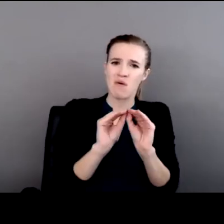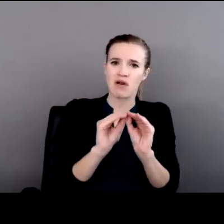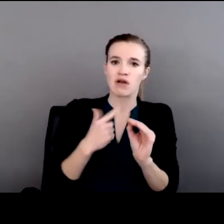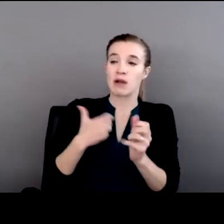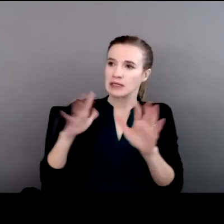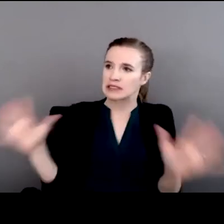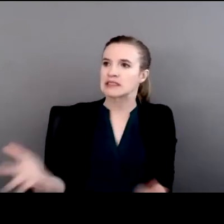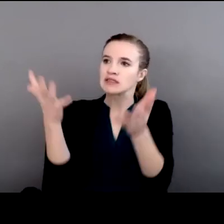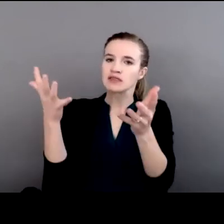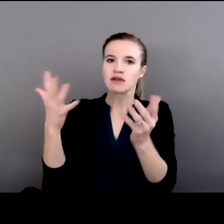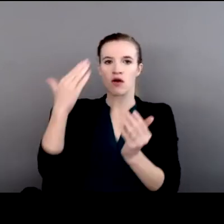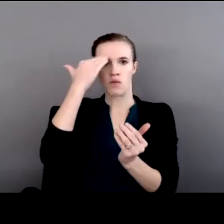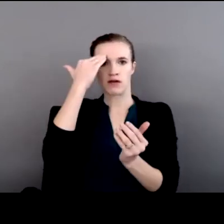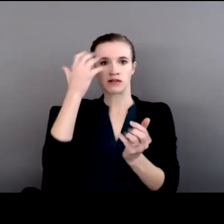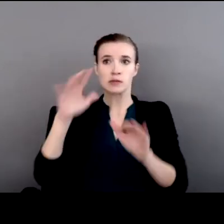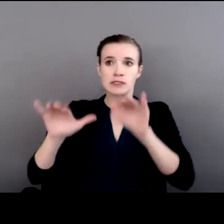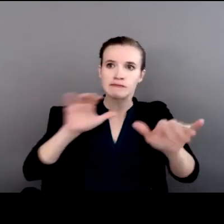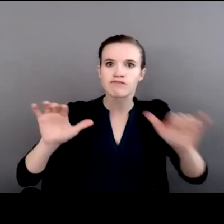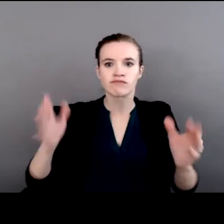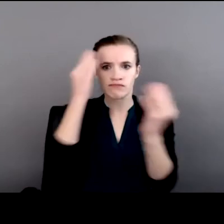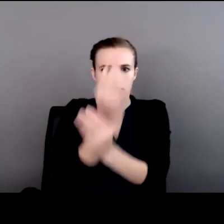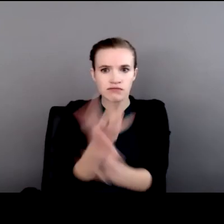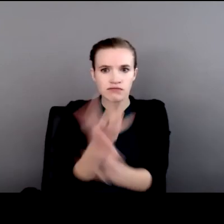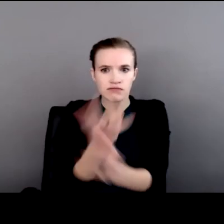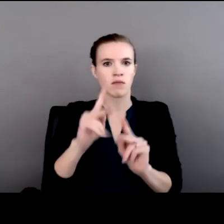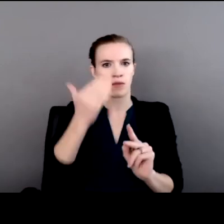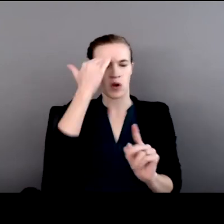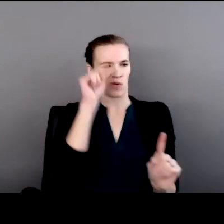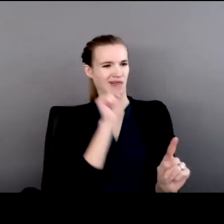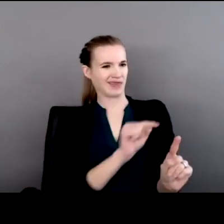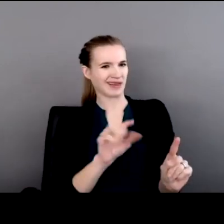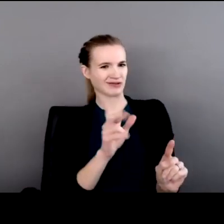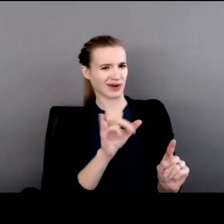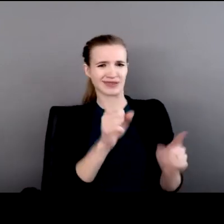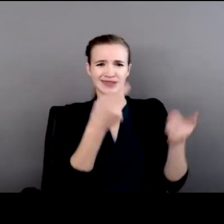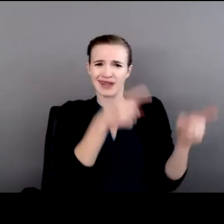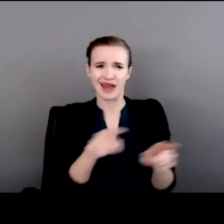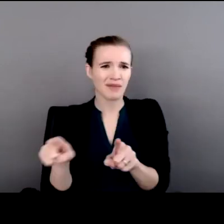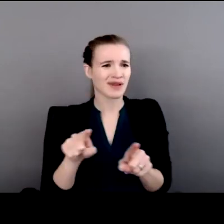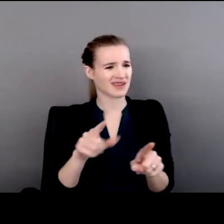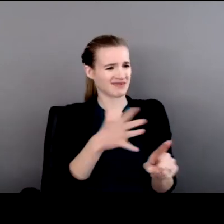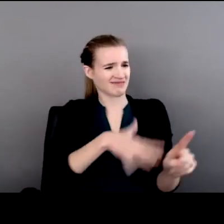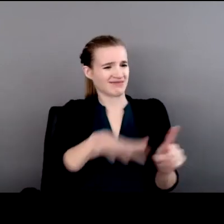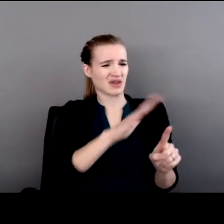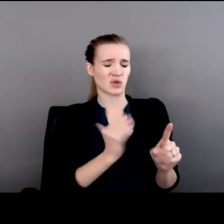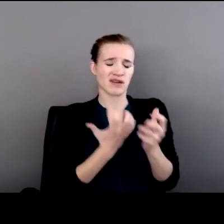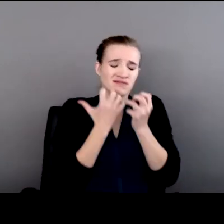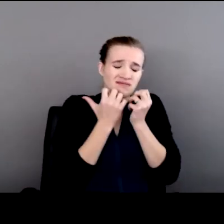in making others aware of this crisis that exists among some of our most noble of fellow citizens,